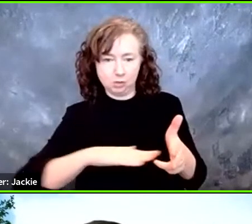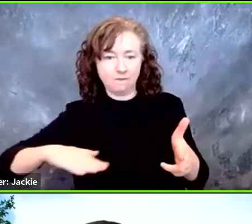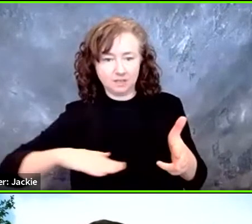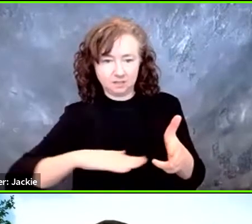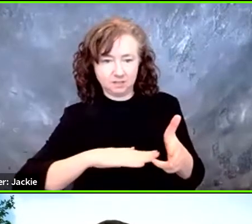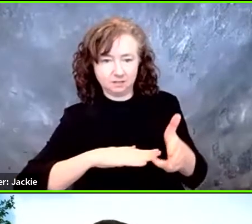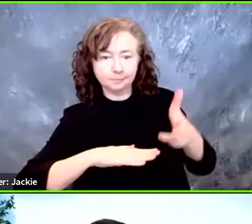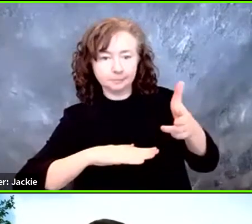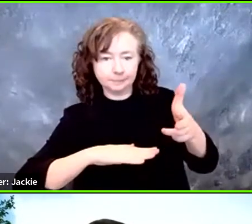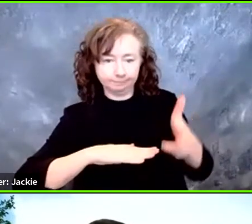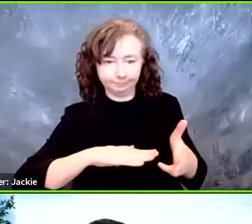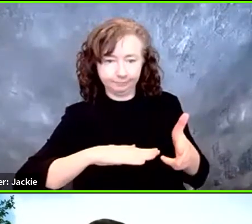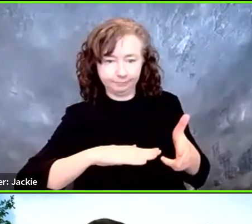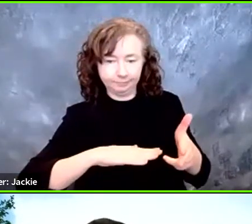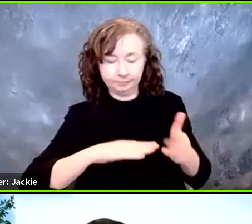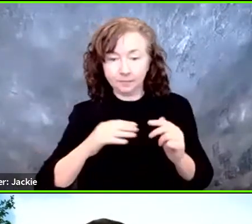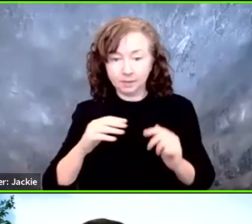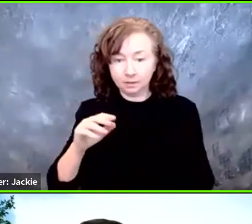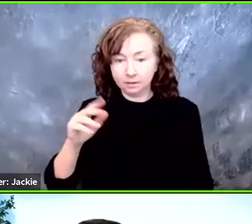presenters also want to weigh in on this?